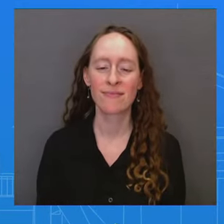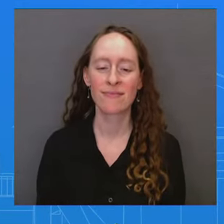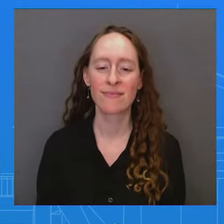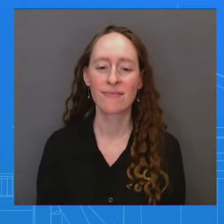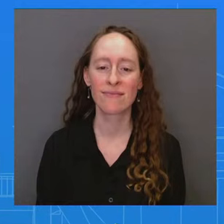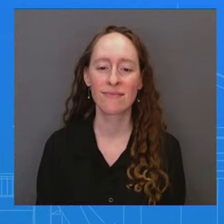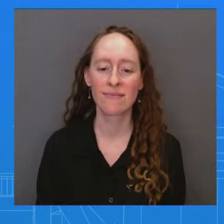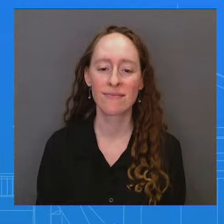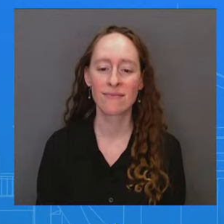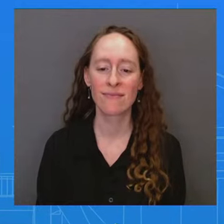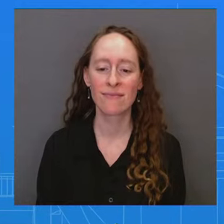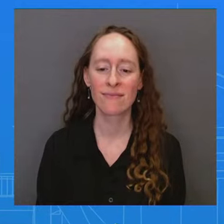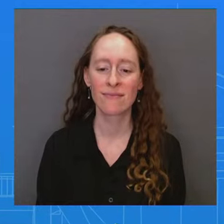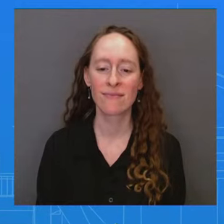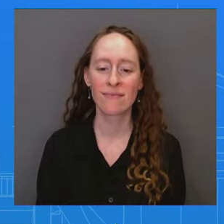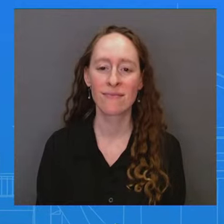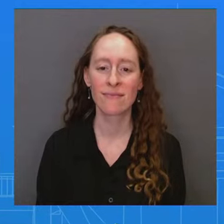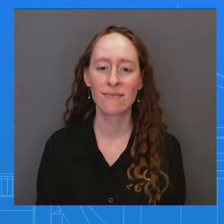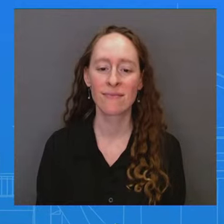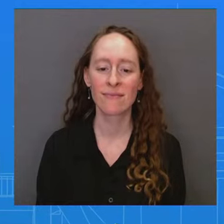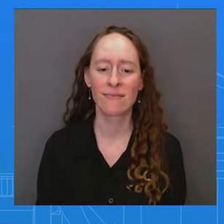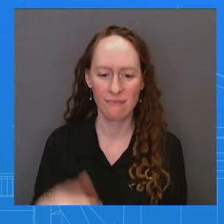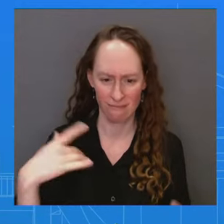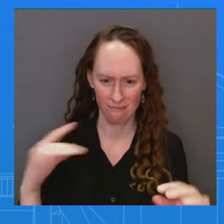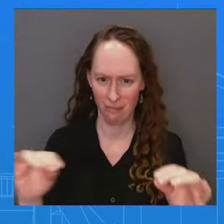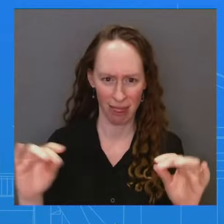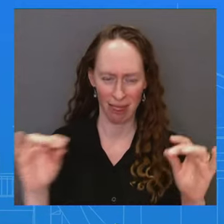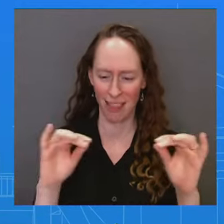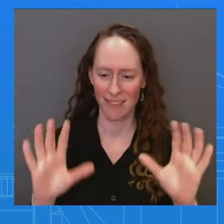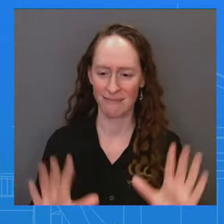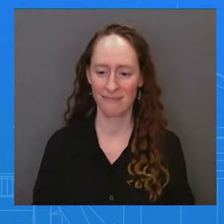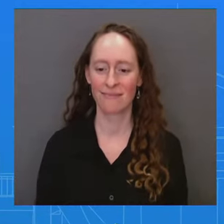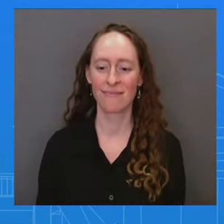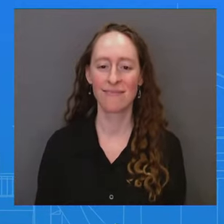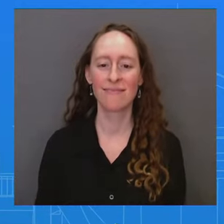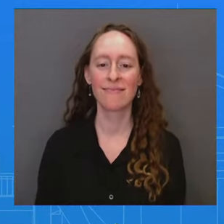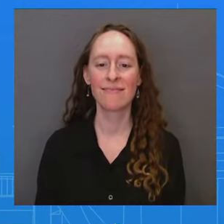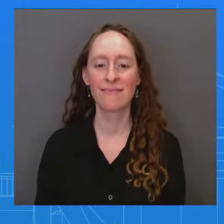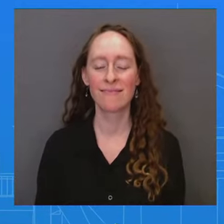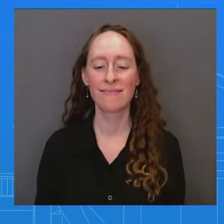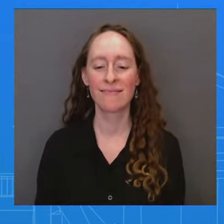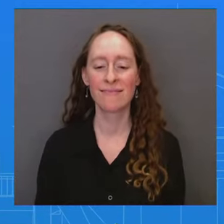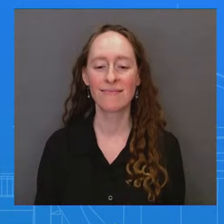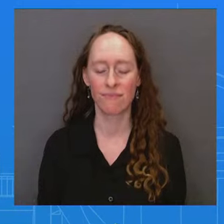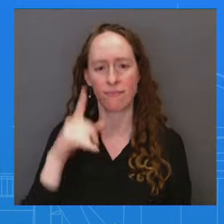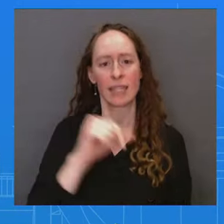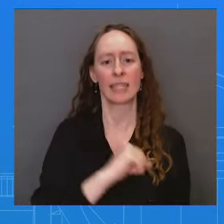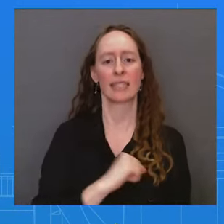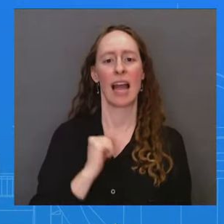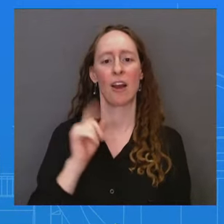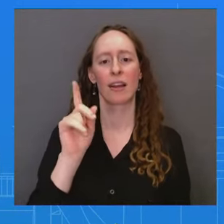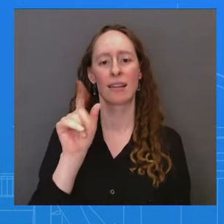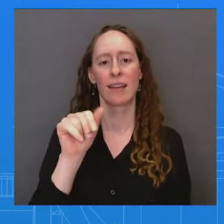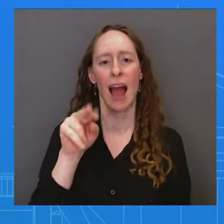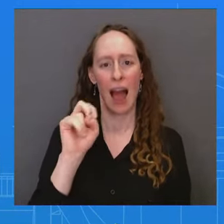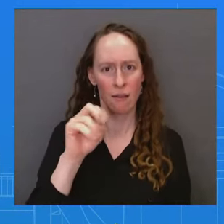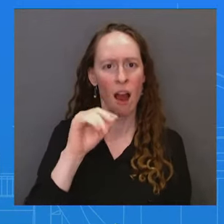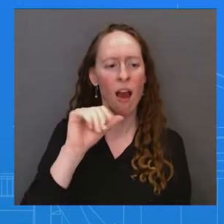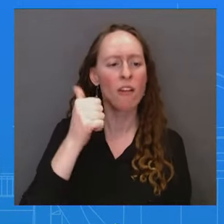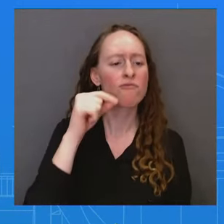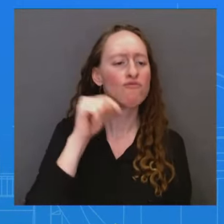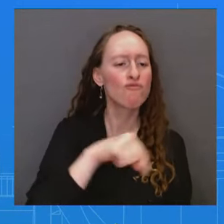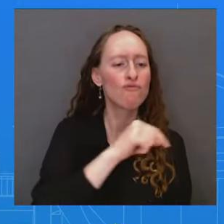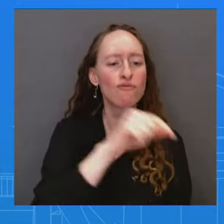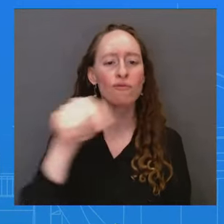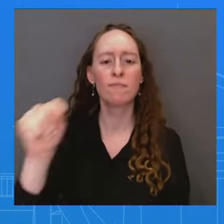You're looking at me, so it's okay. Senator Cain and more than a dozen Senate Democrats are working to block future administration's